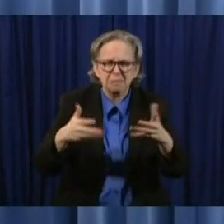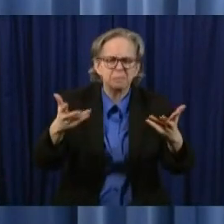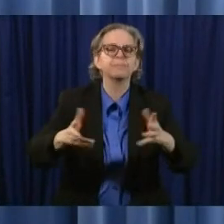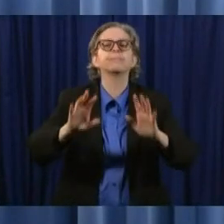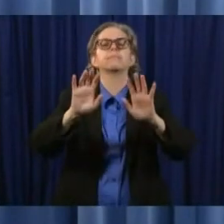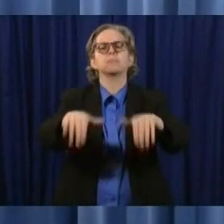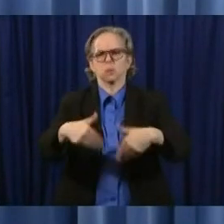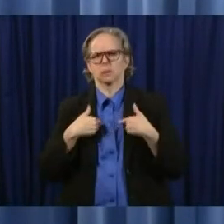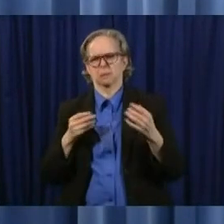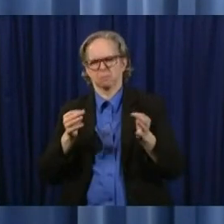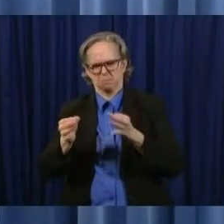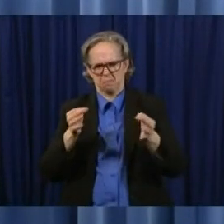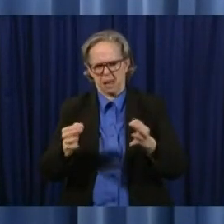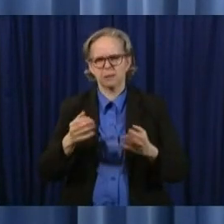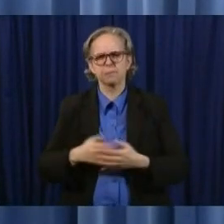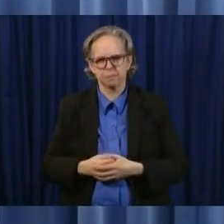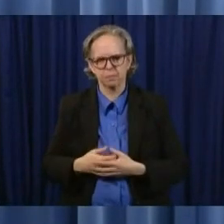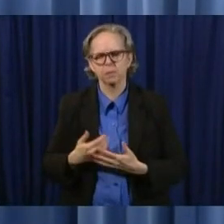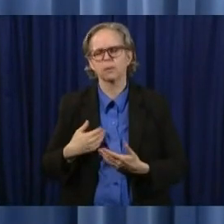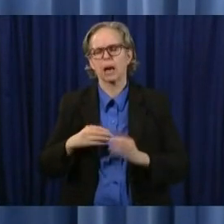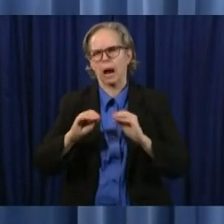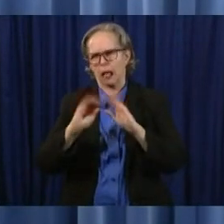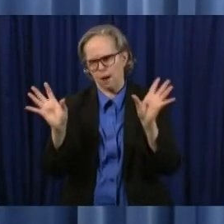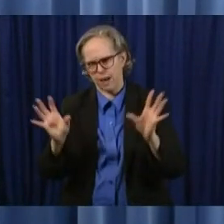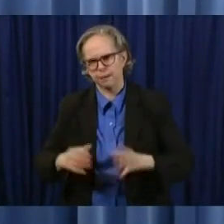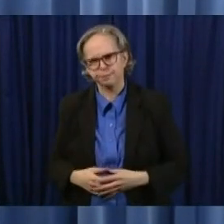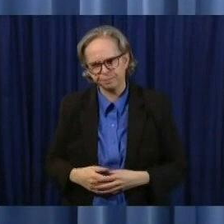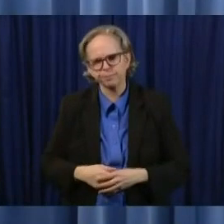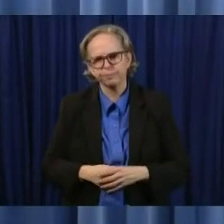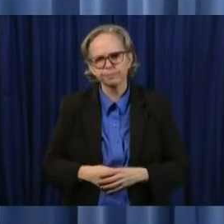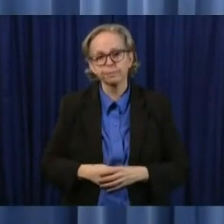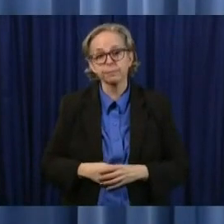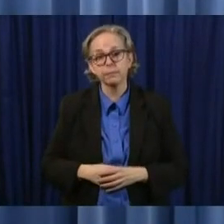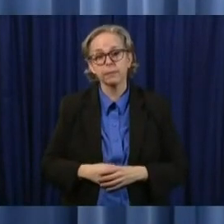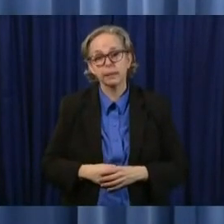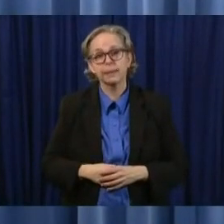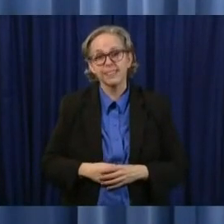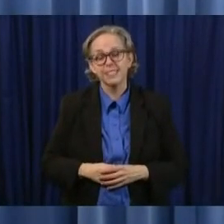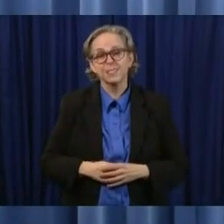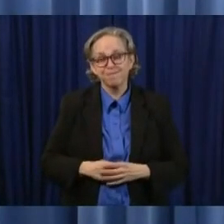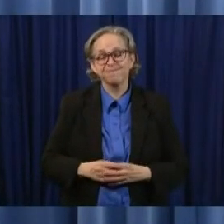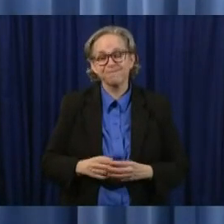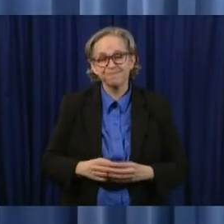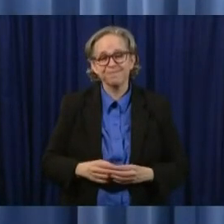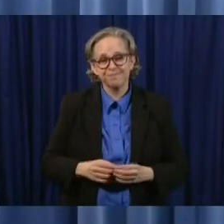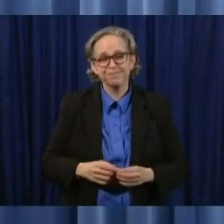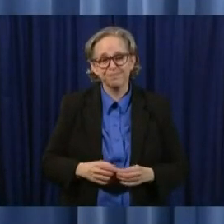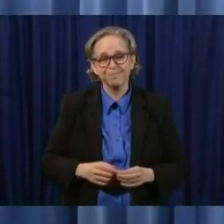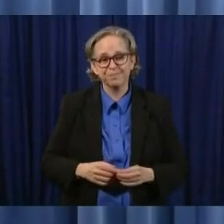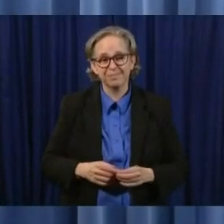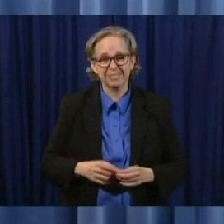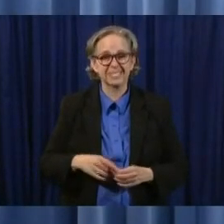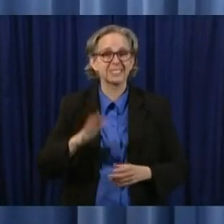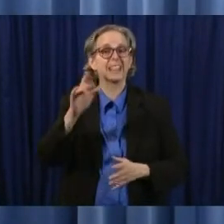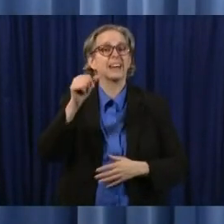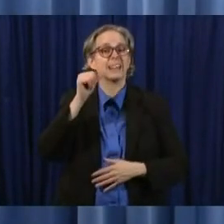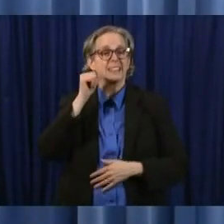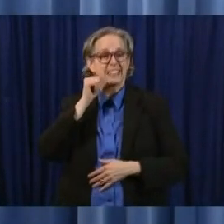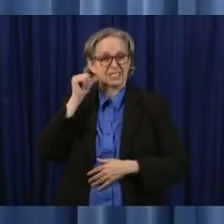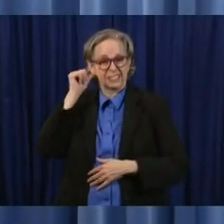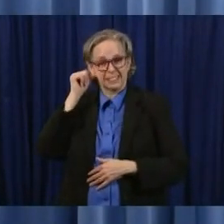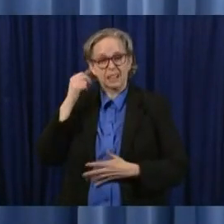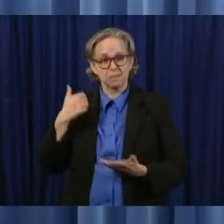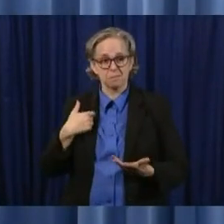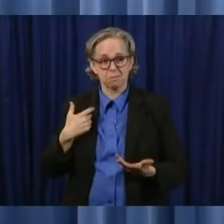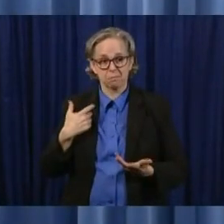let me try to clarify that today as I said yesterday as a father of eight grandfather